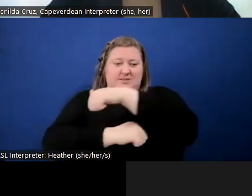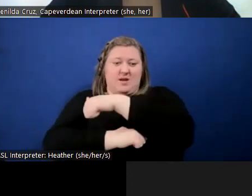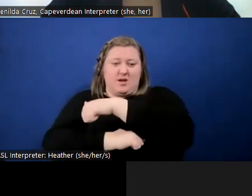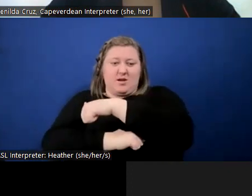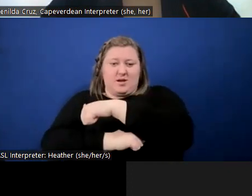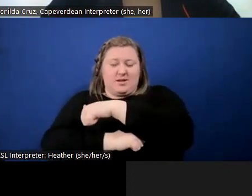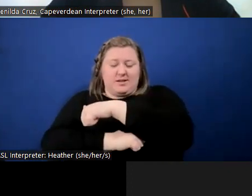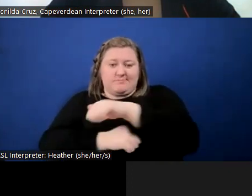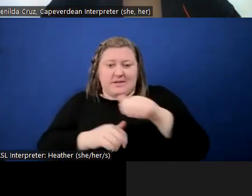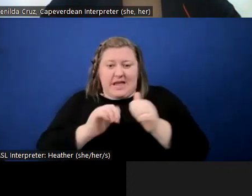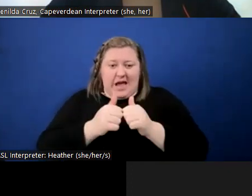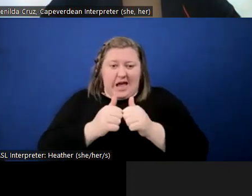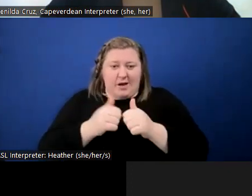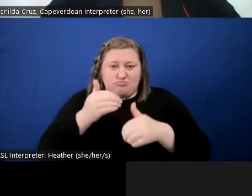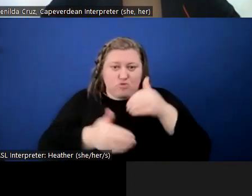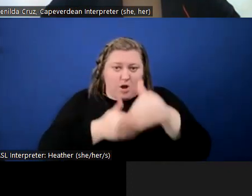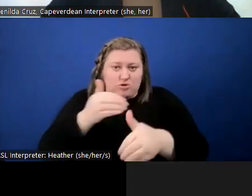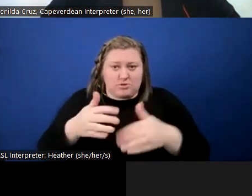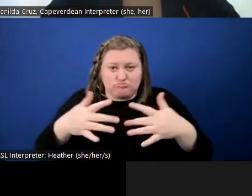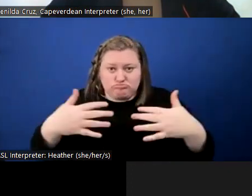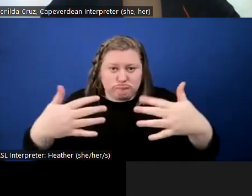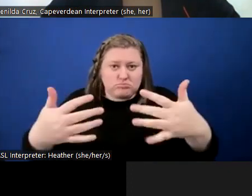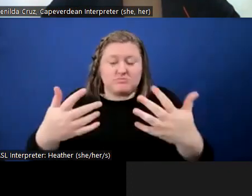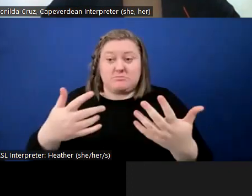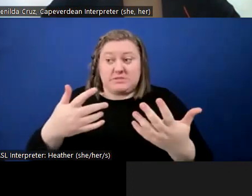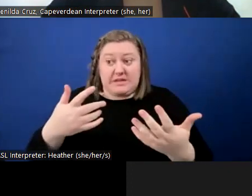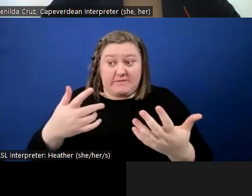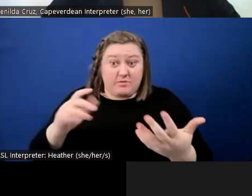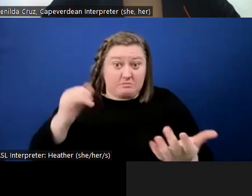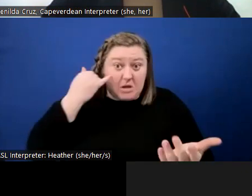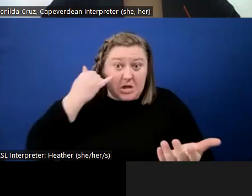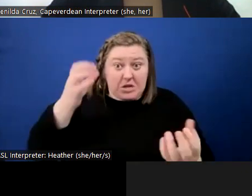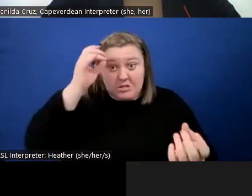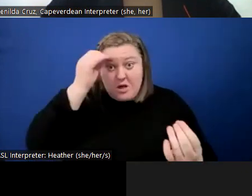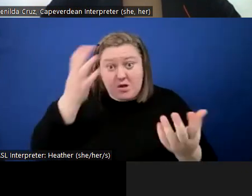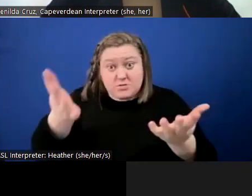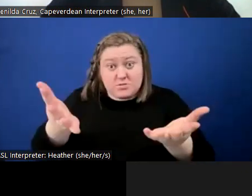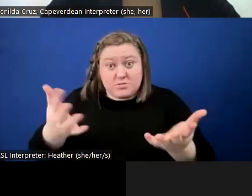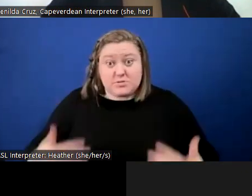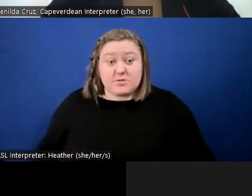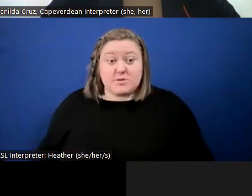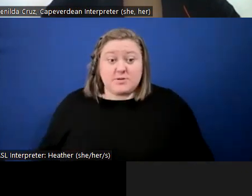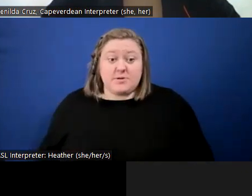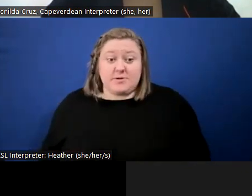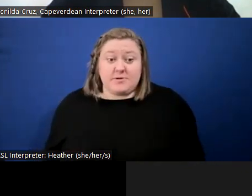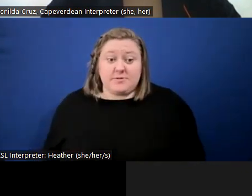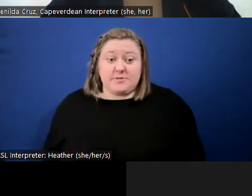progress. If there's something in particular that folks want to put forward for that.